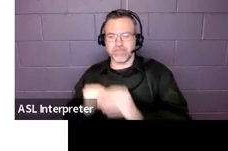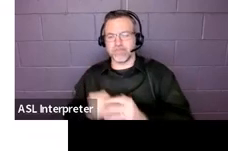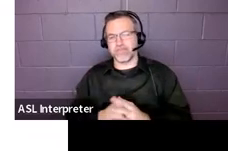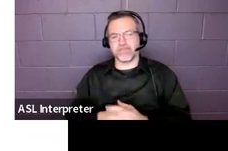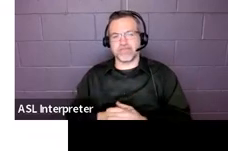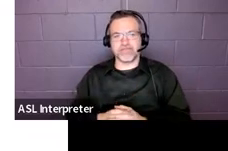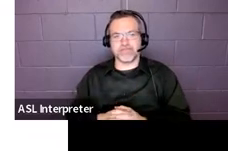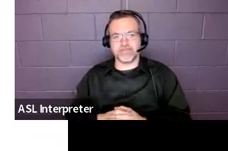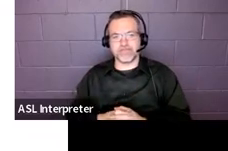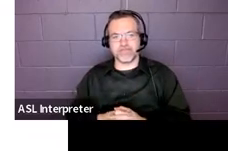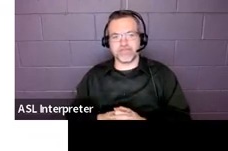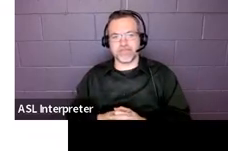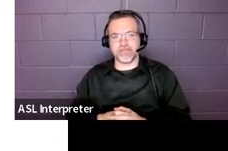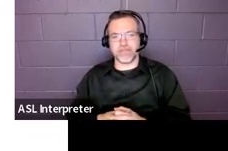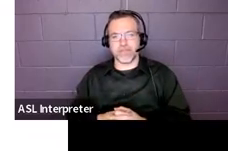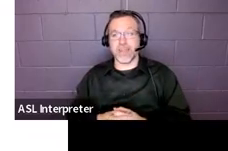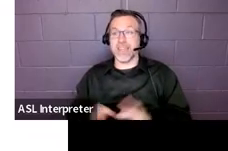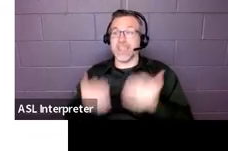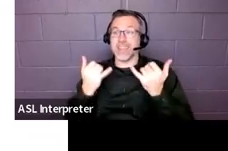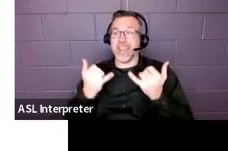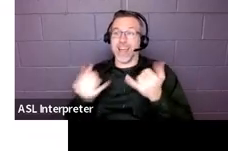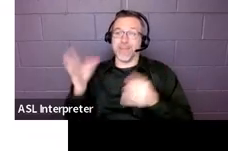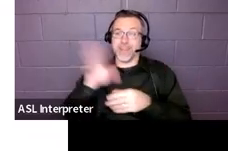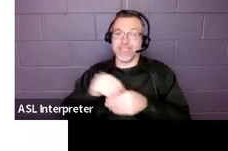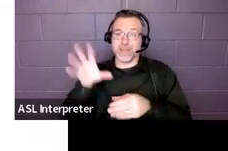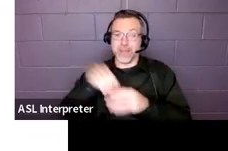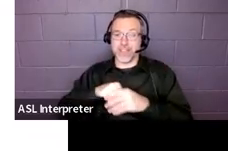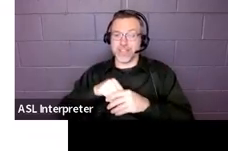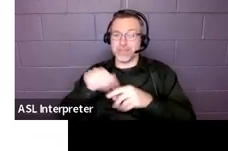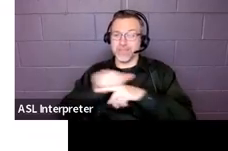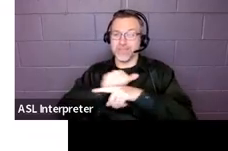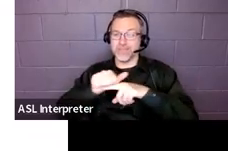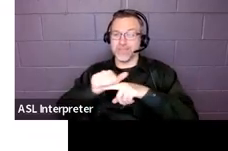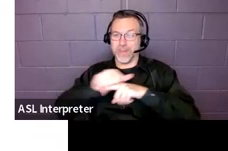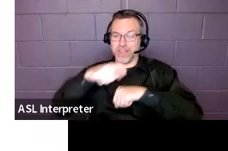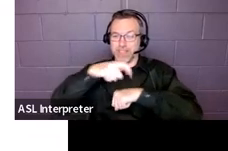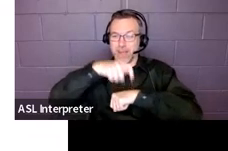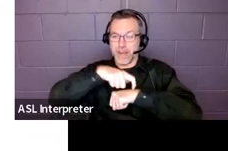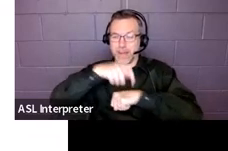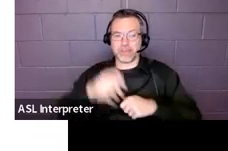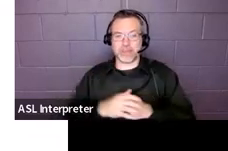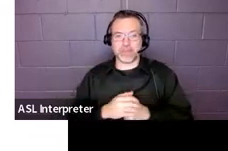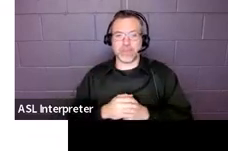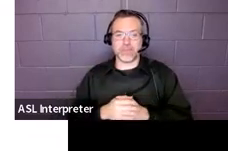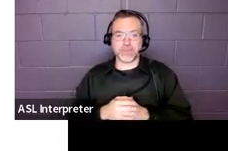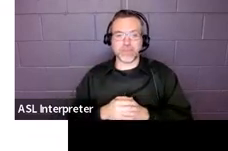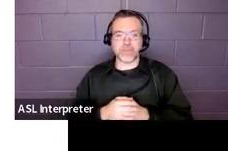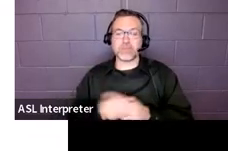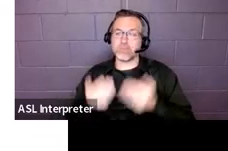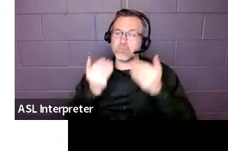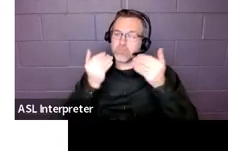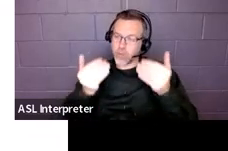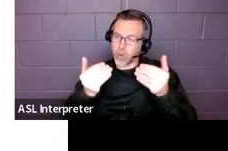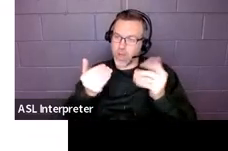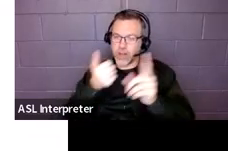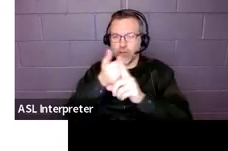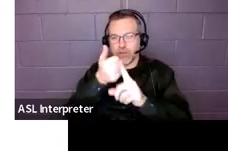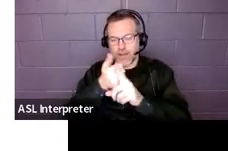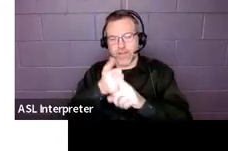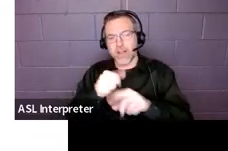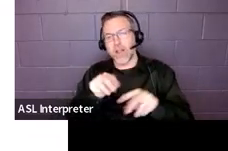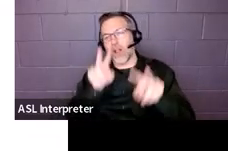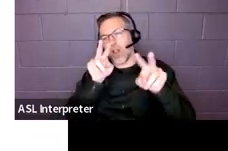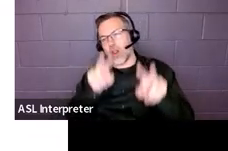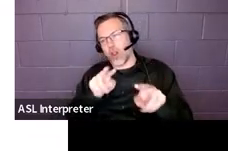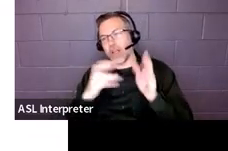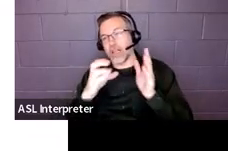All right, you know how we love participation. So, I would like you to take just a minute and look at this